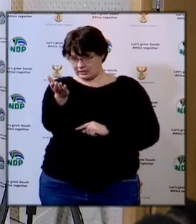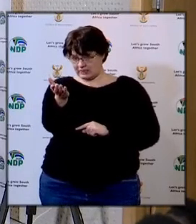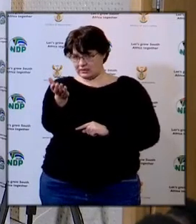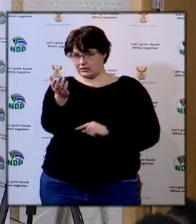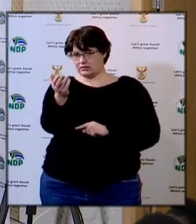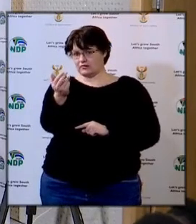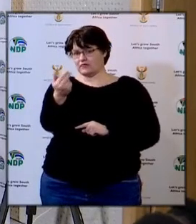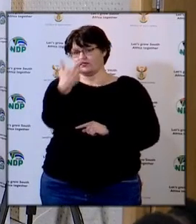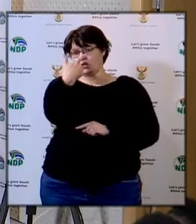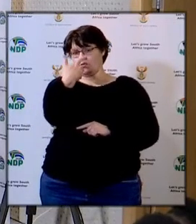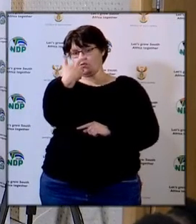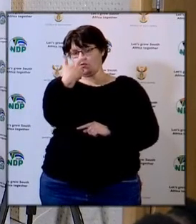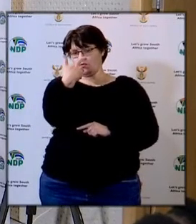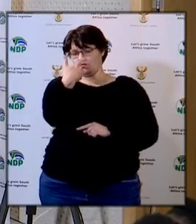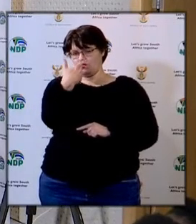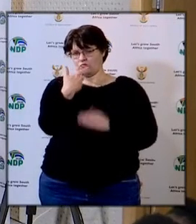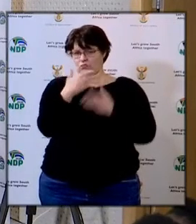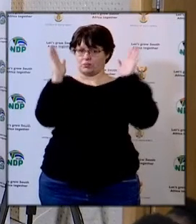give me video link please